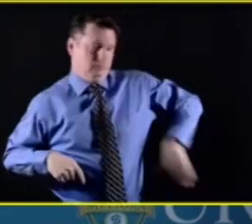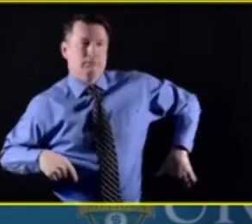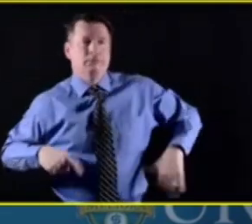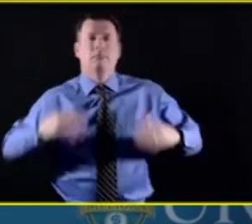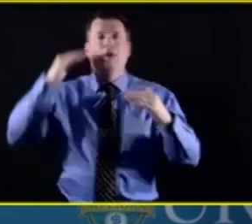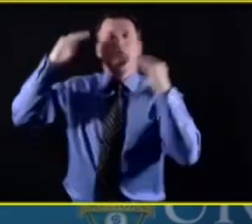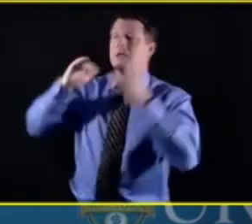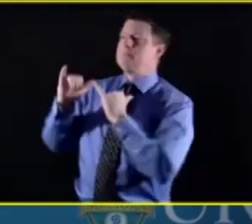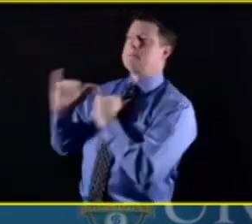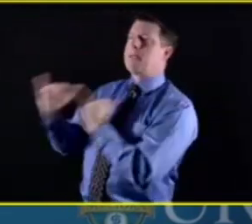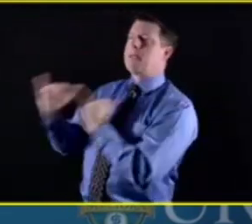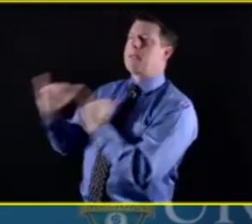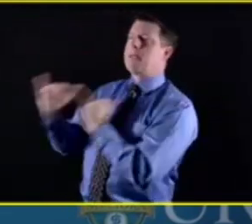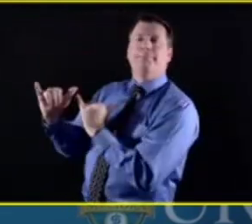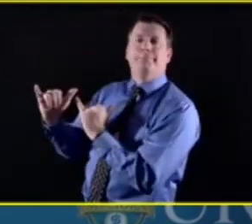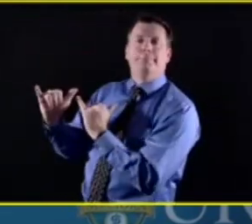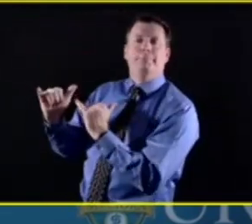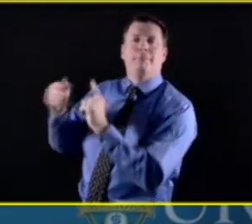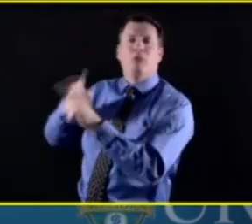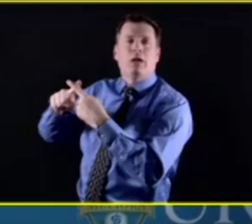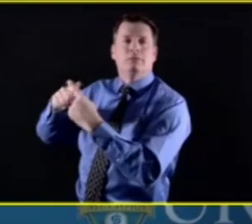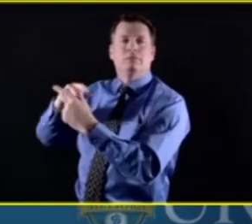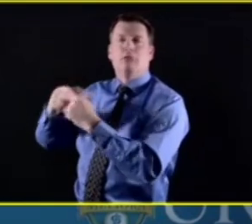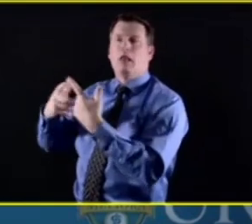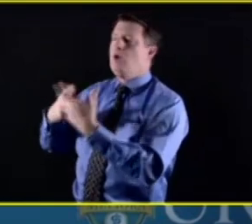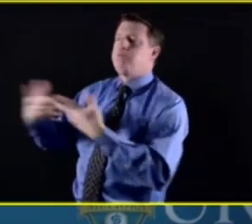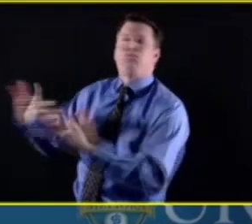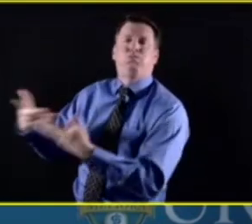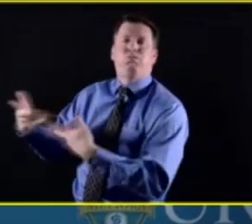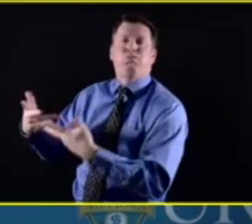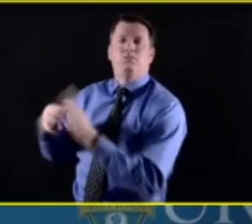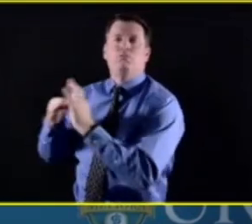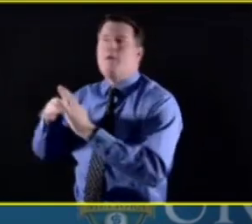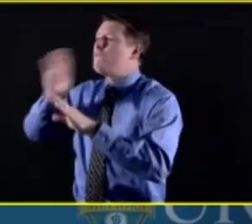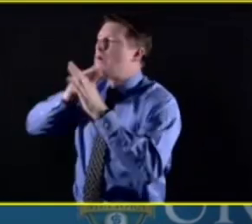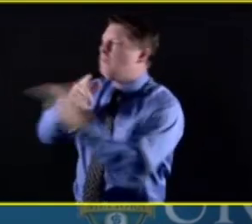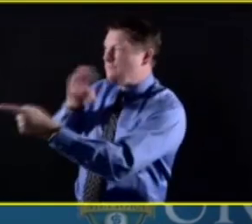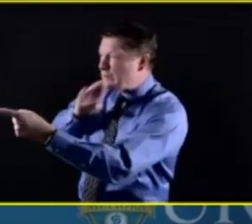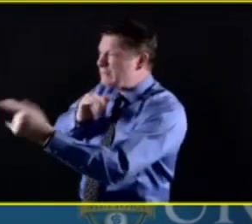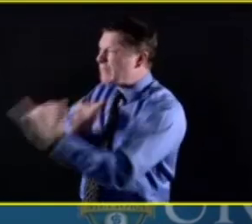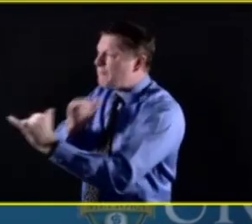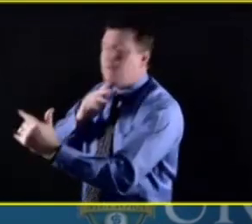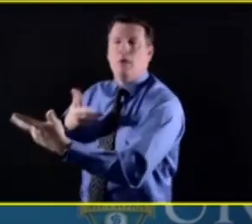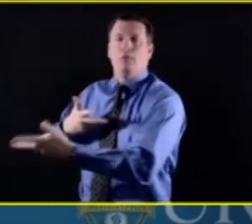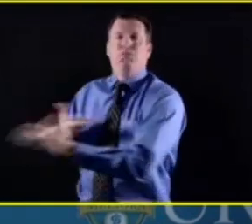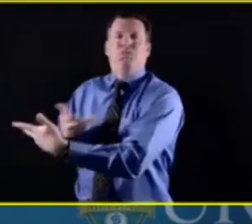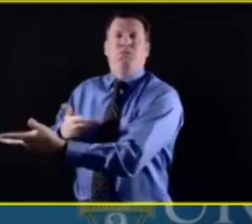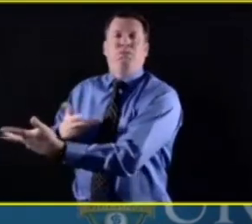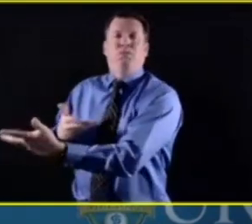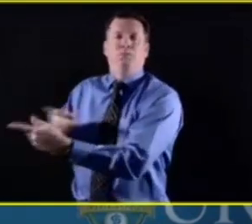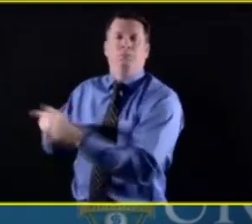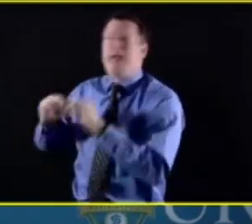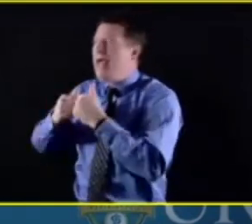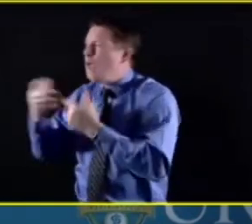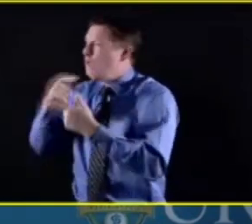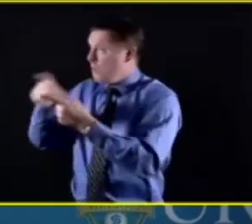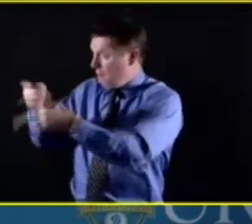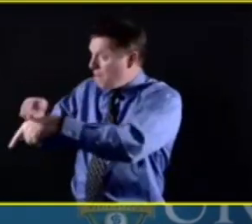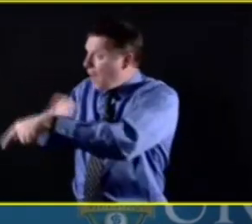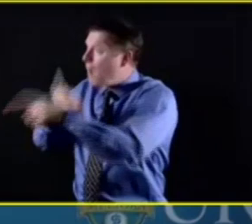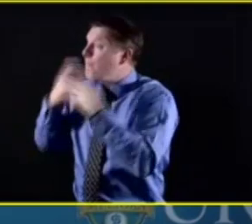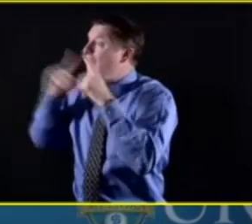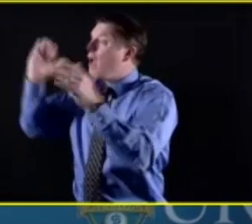is the social connected, uh, focus that we need to keep by doing things with our,